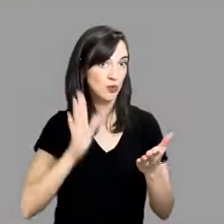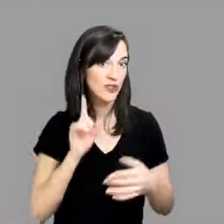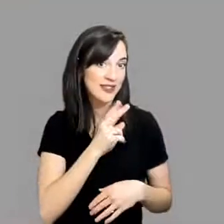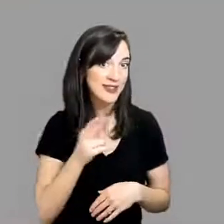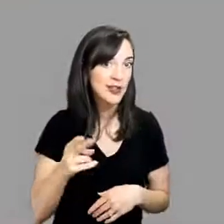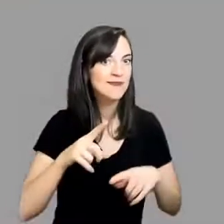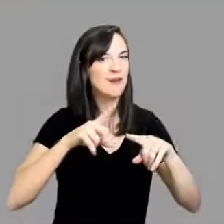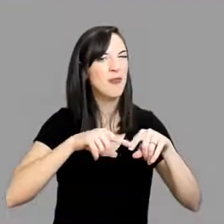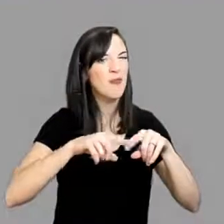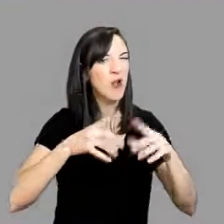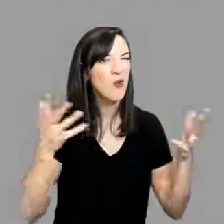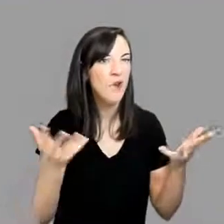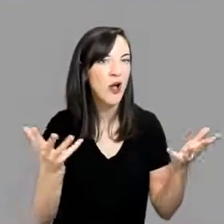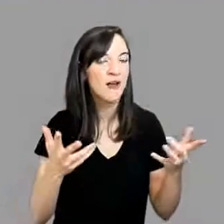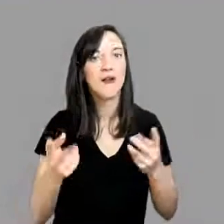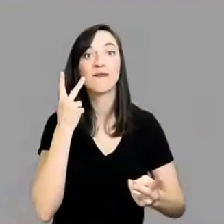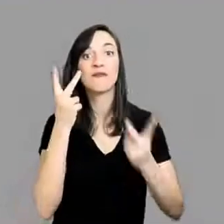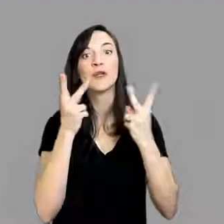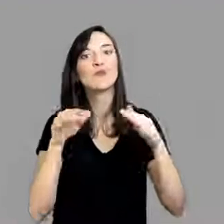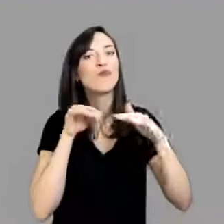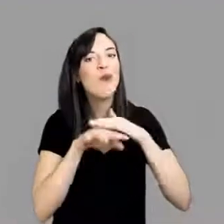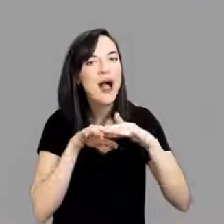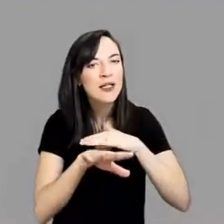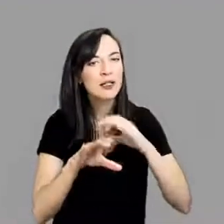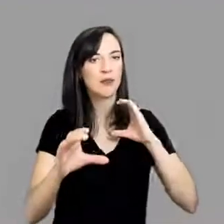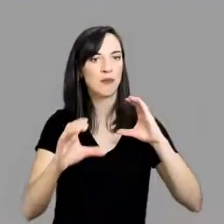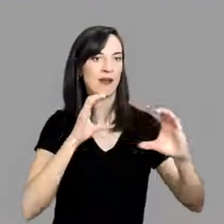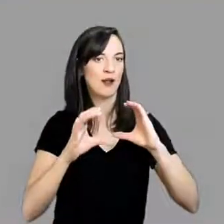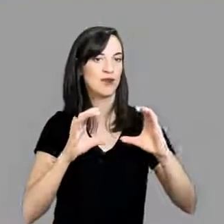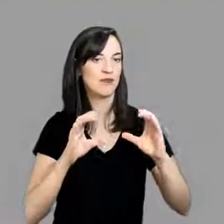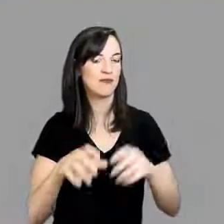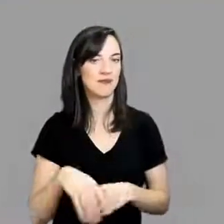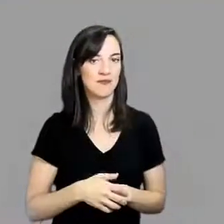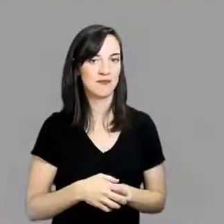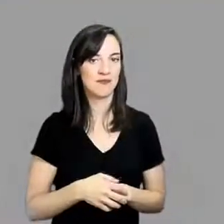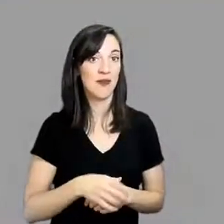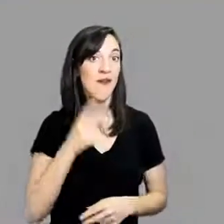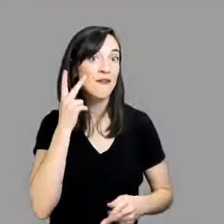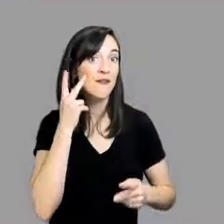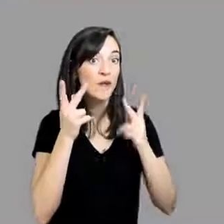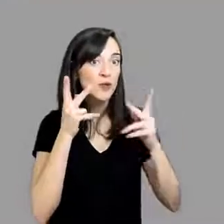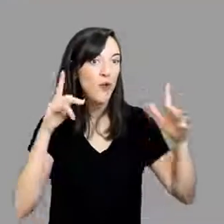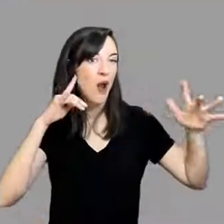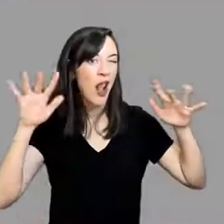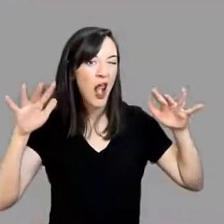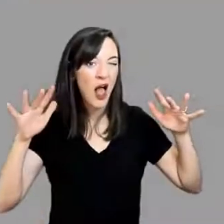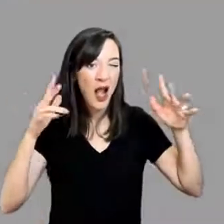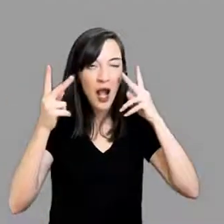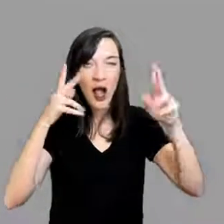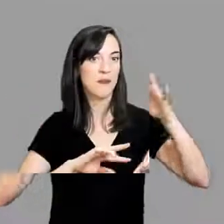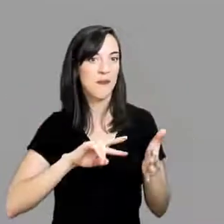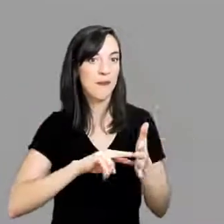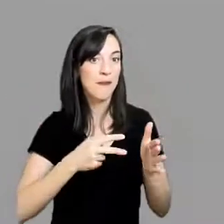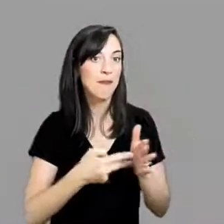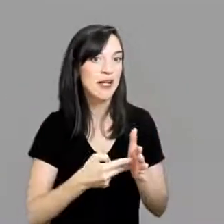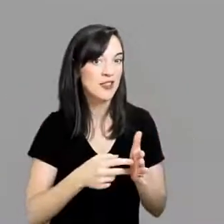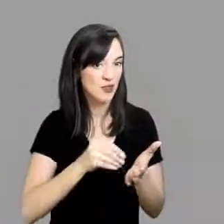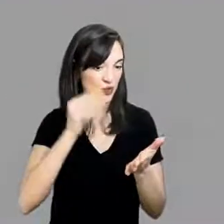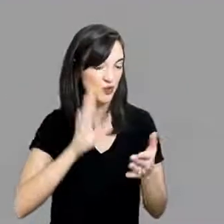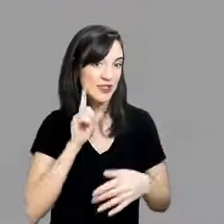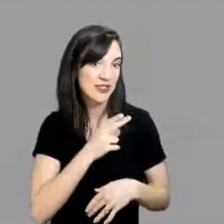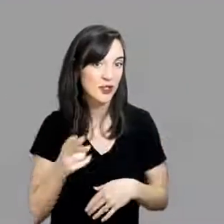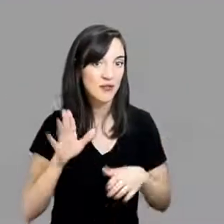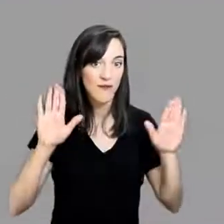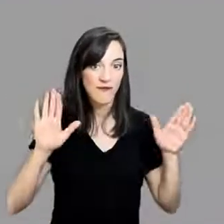Students who are DHH rely on visual cues to access communication. If there's too much visual noise, students who are DHH